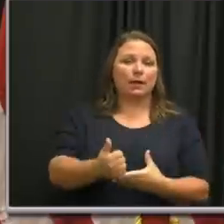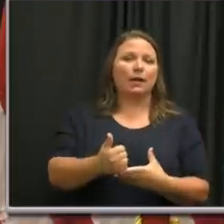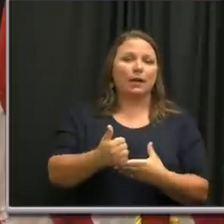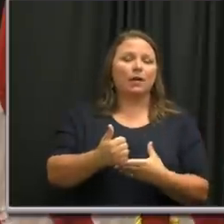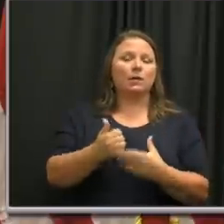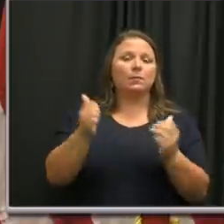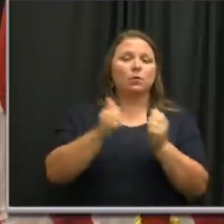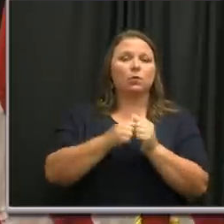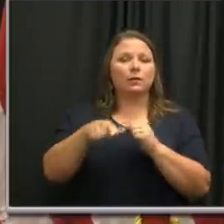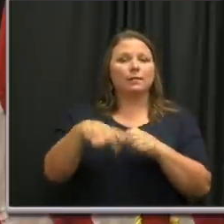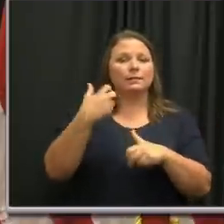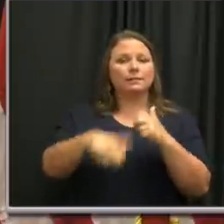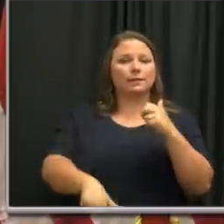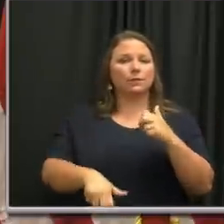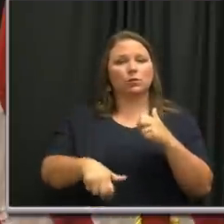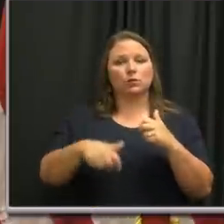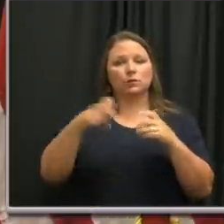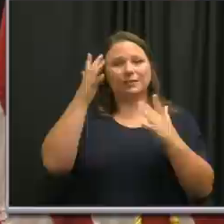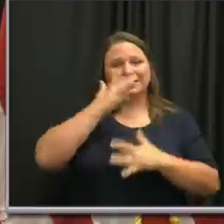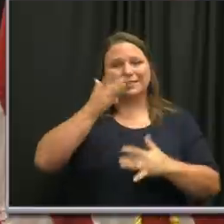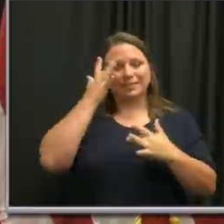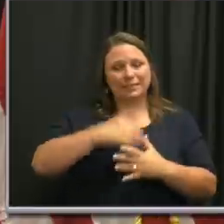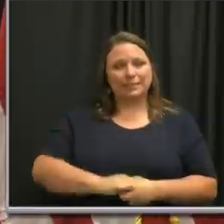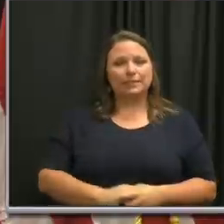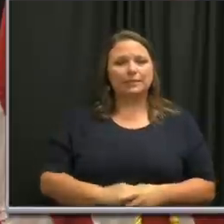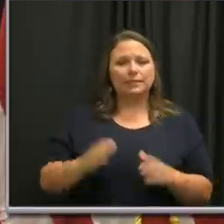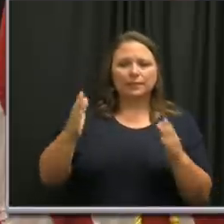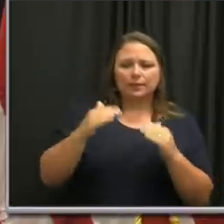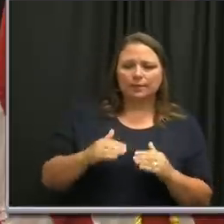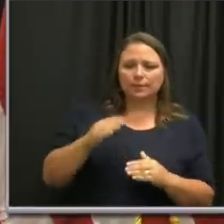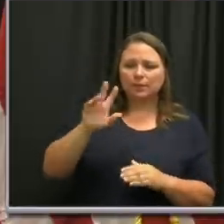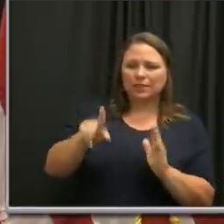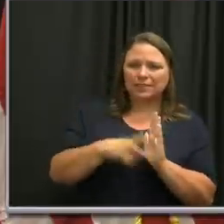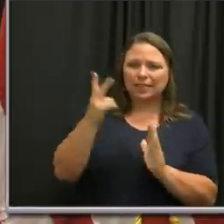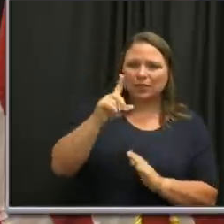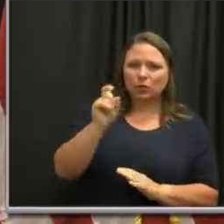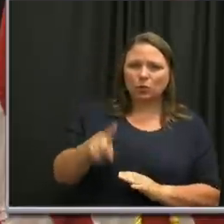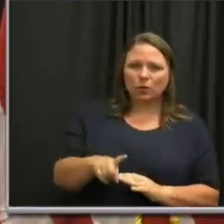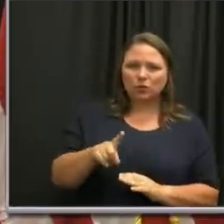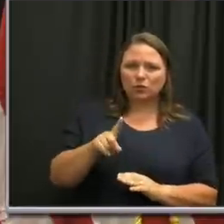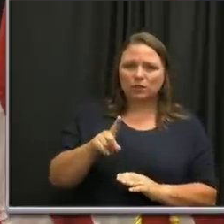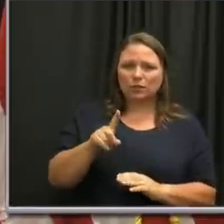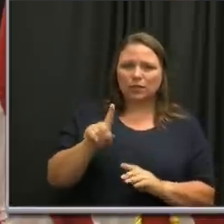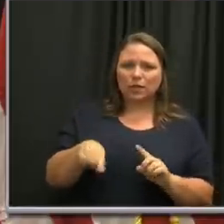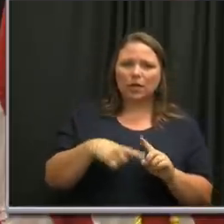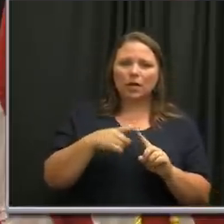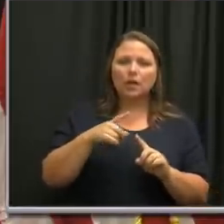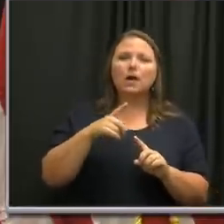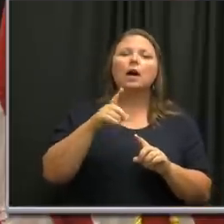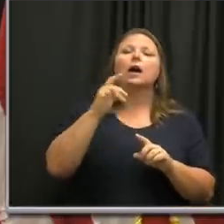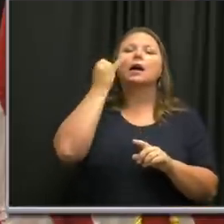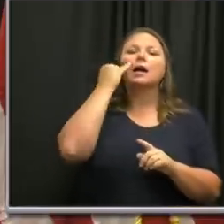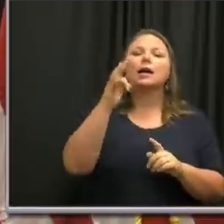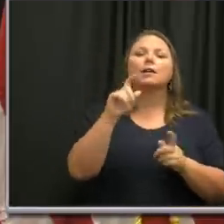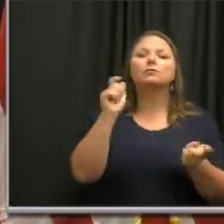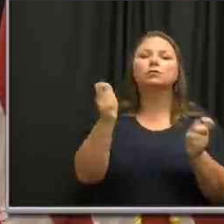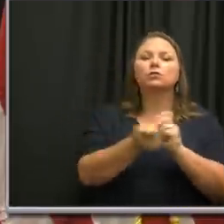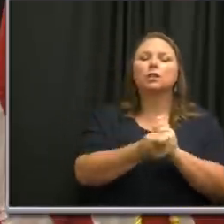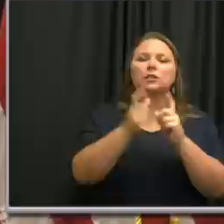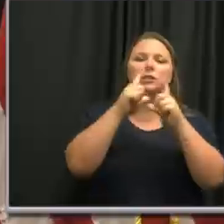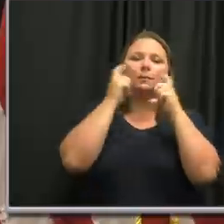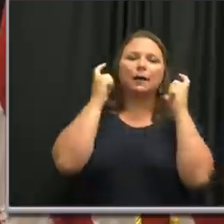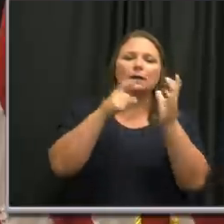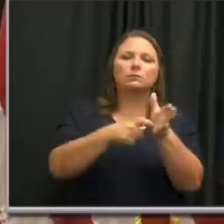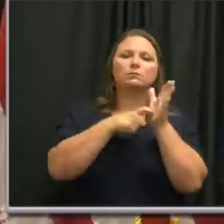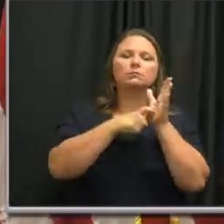this difficult disease. And then I'm sorry, your second question was on how we're going to change our mask ordinance.